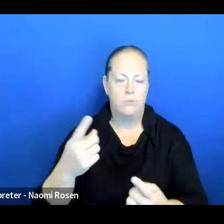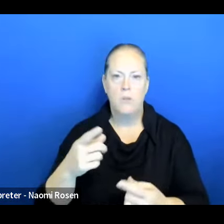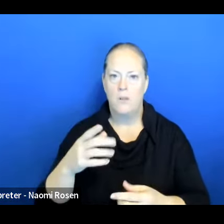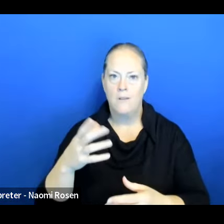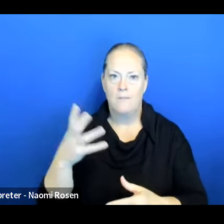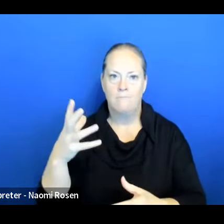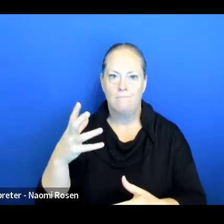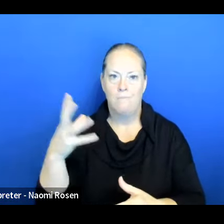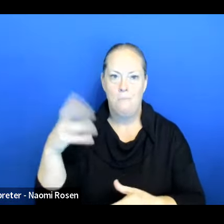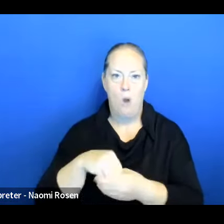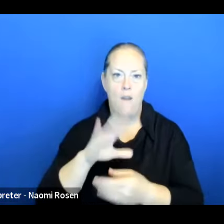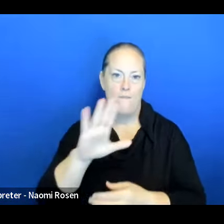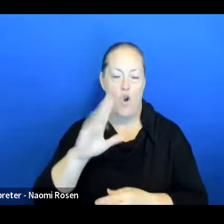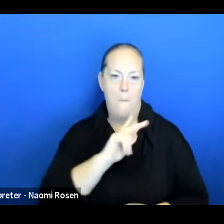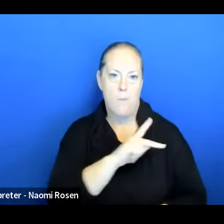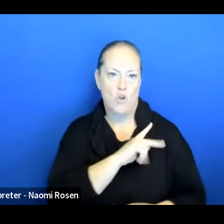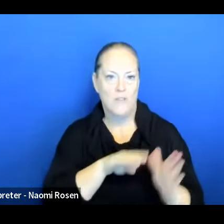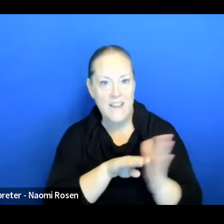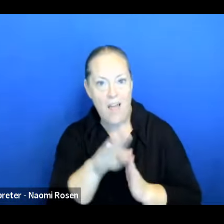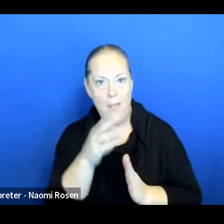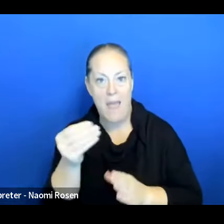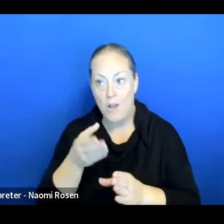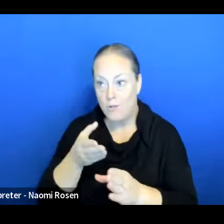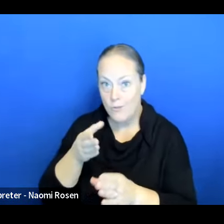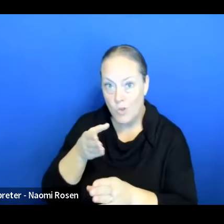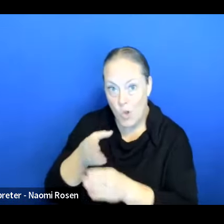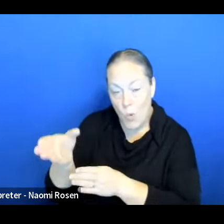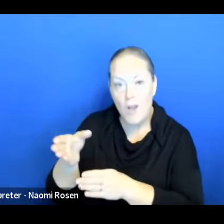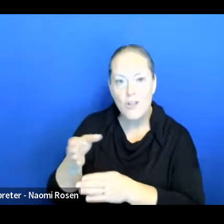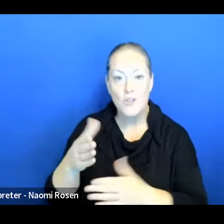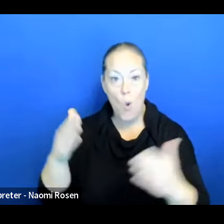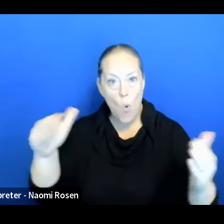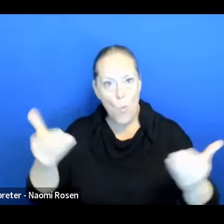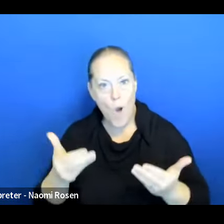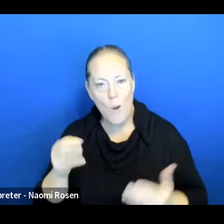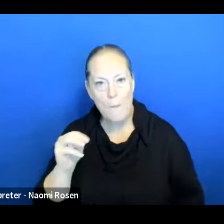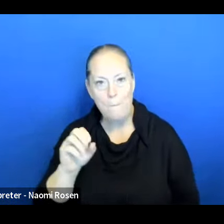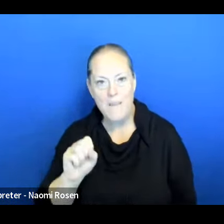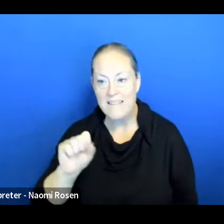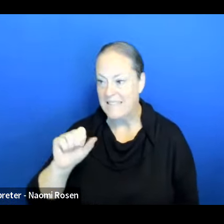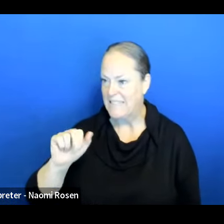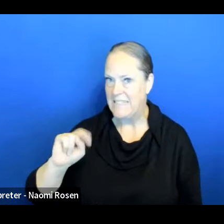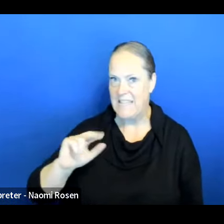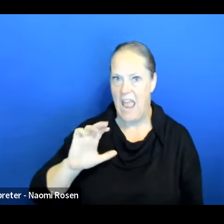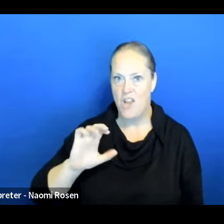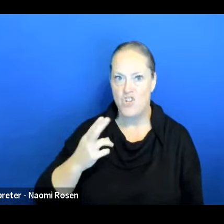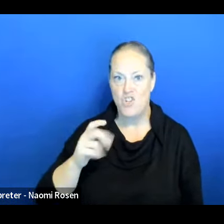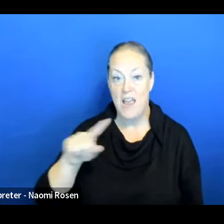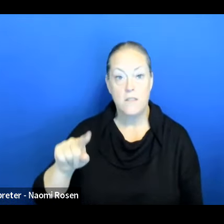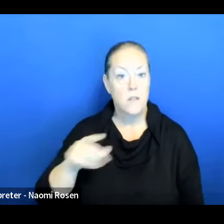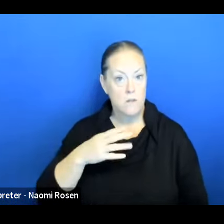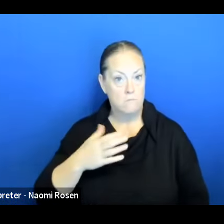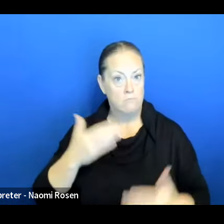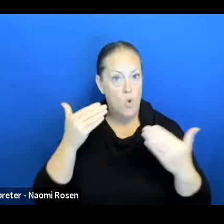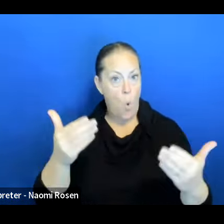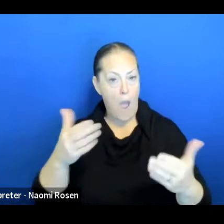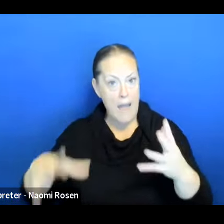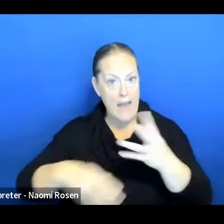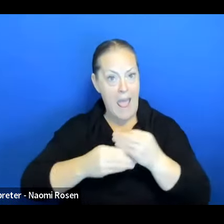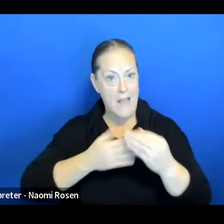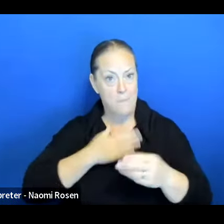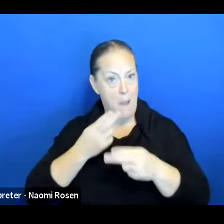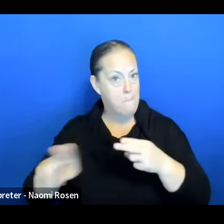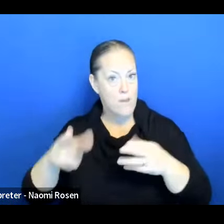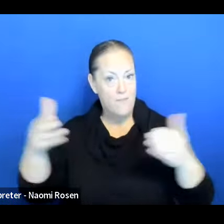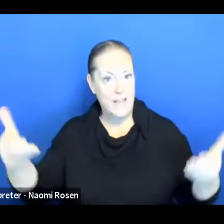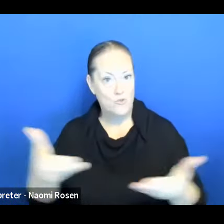personal development and career. So welcome, Ms. Masonette Sanchez. Please add to, you know, my brief introduction, just what